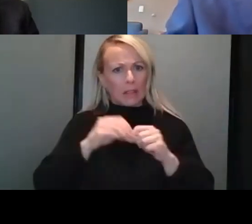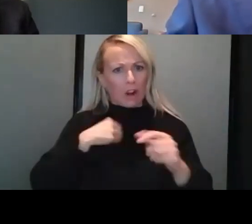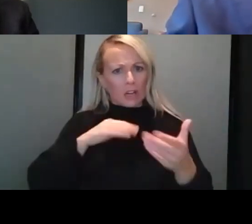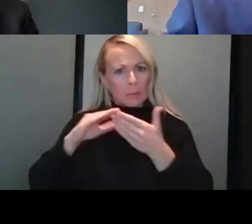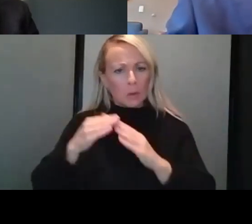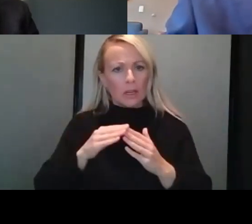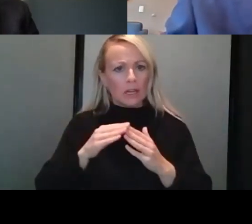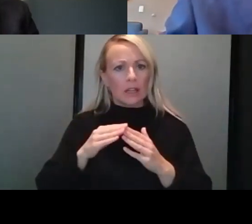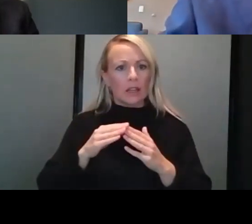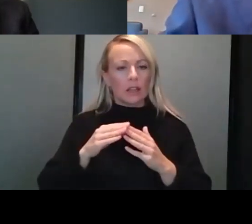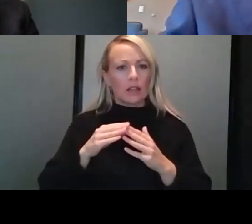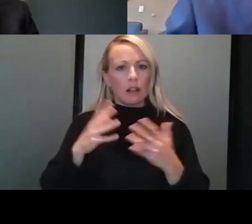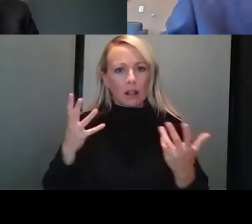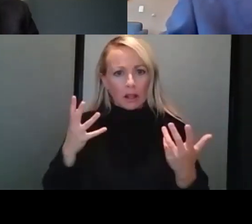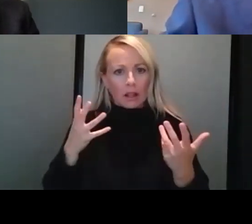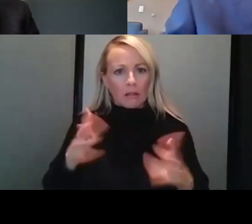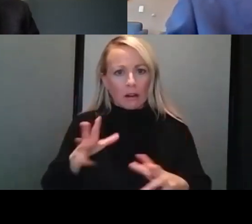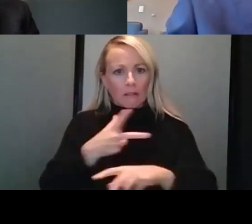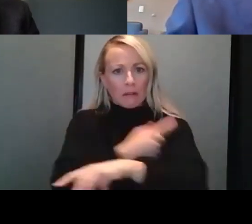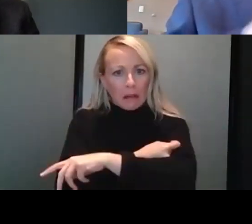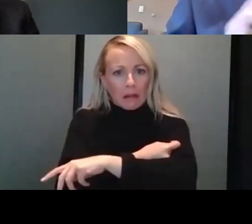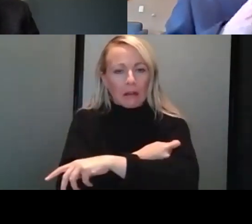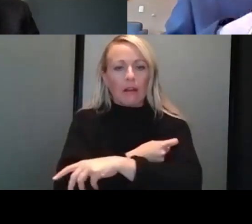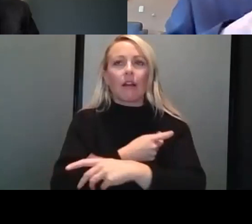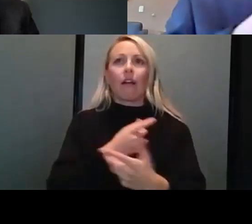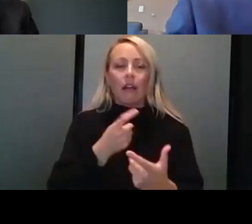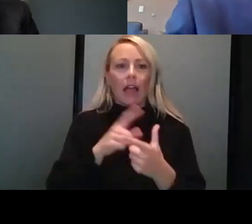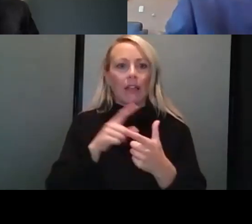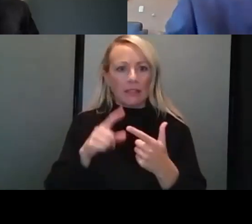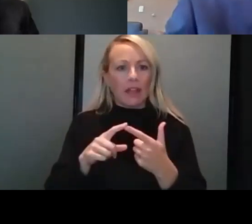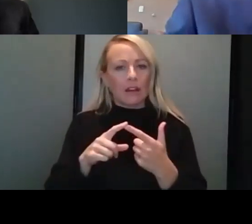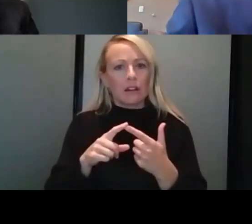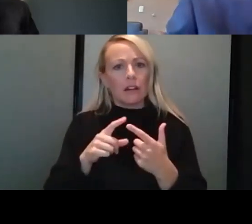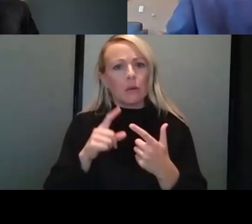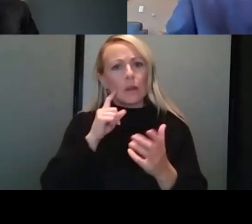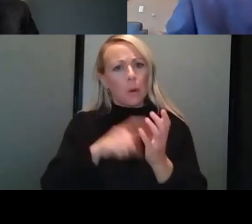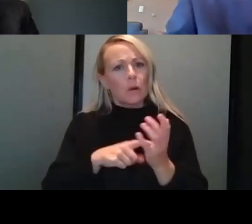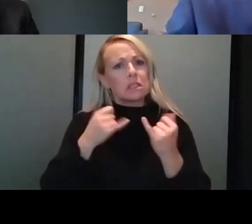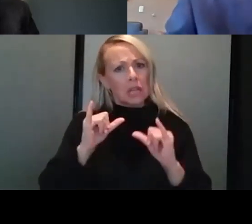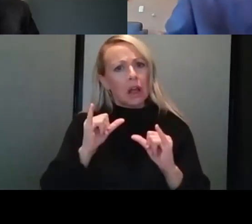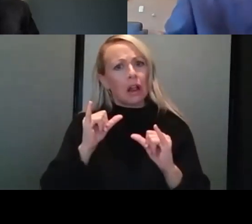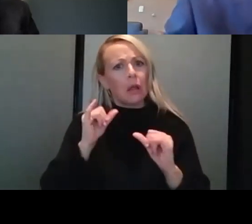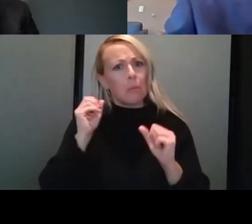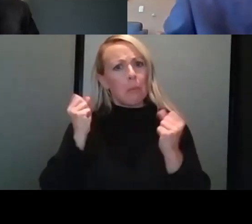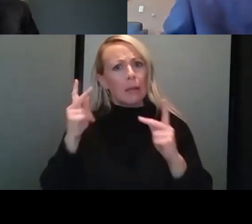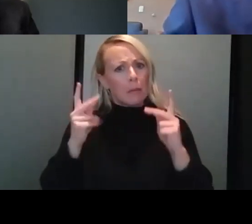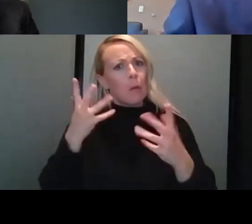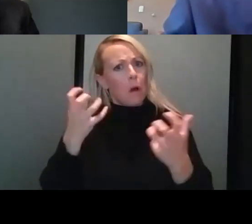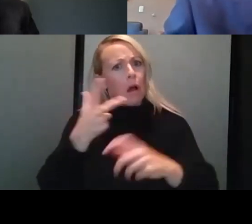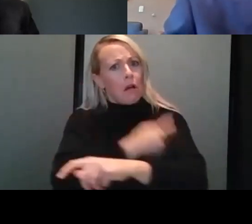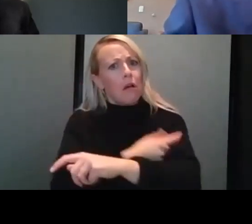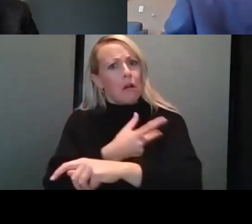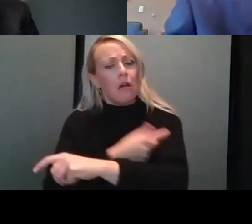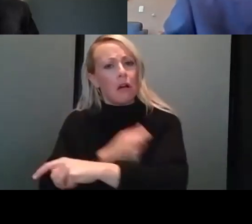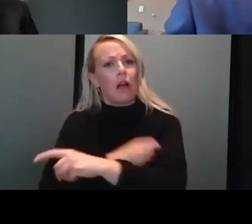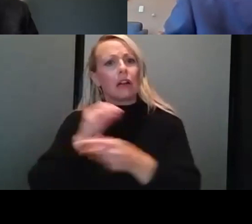want to get vaccinated. With that, our numbers continue to go down. And much like Dr. Anderson reported, I think it was